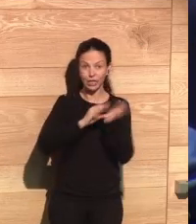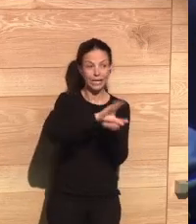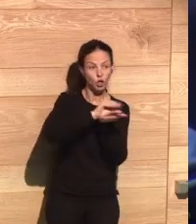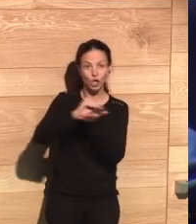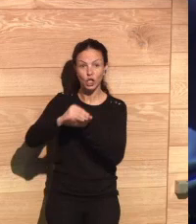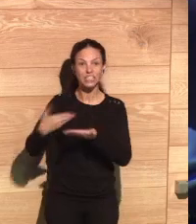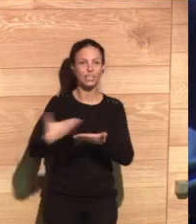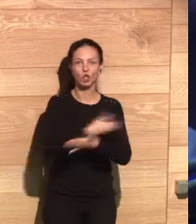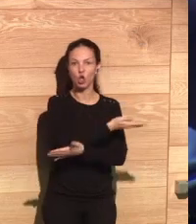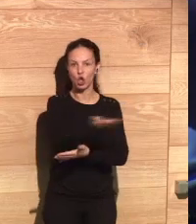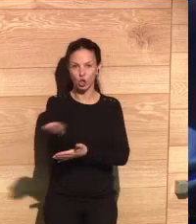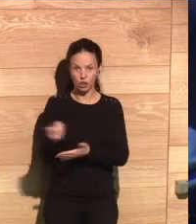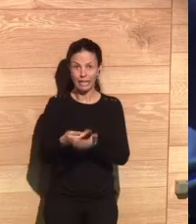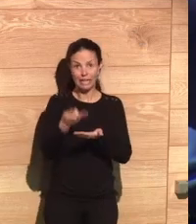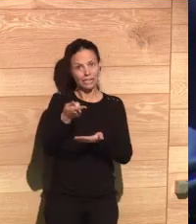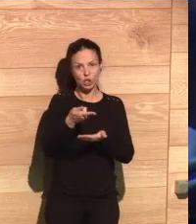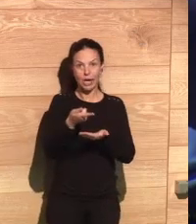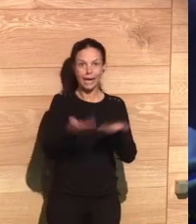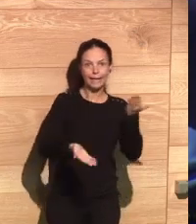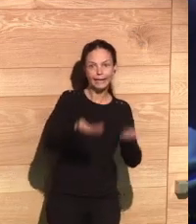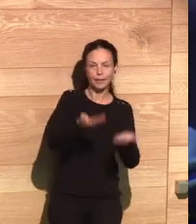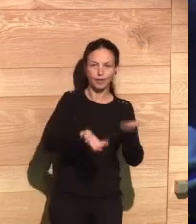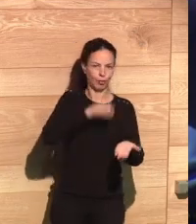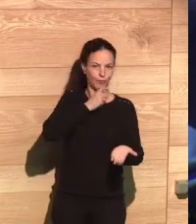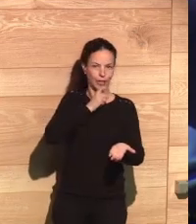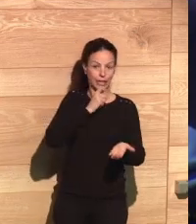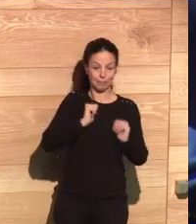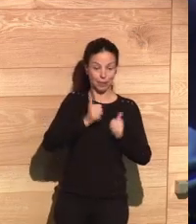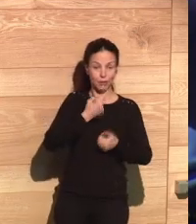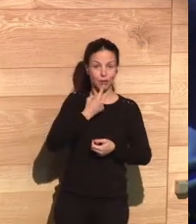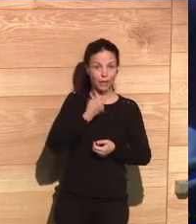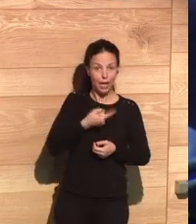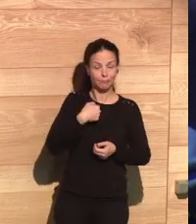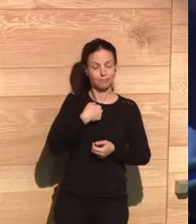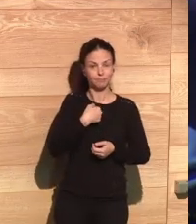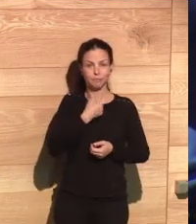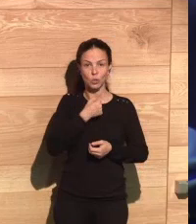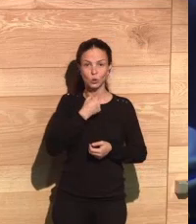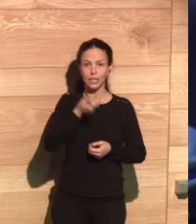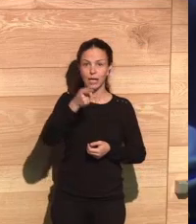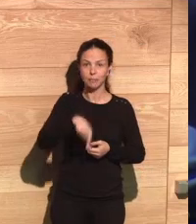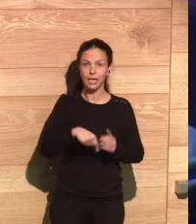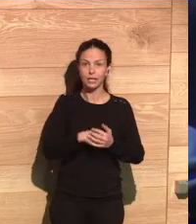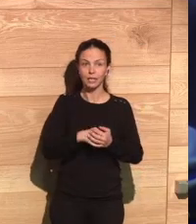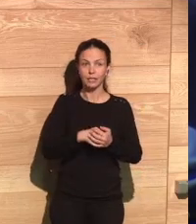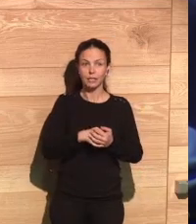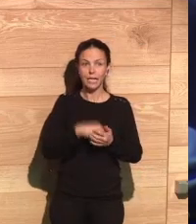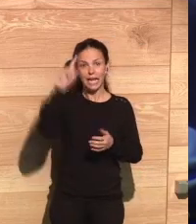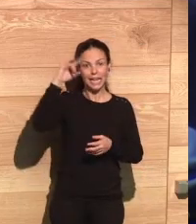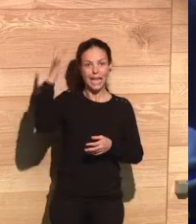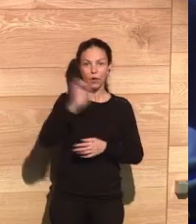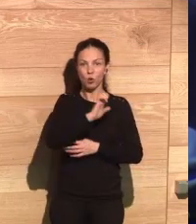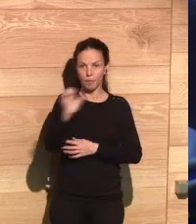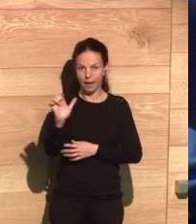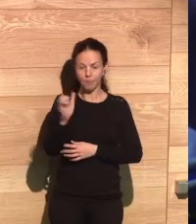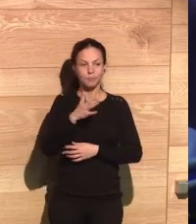this moment. And so have not so personalized data sharing. I also like the